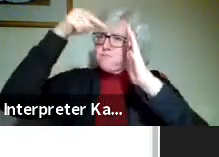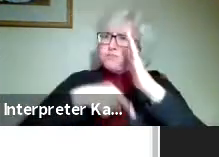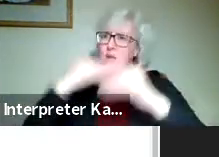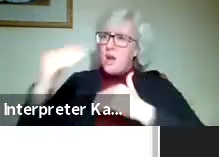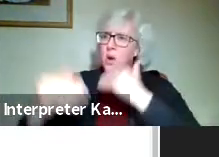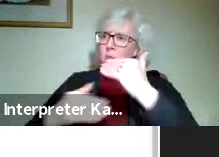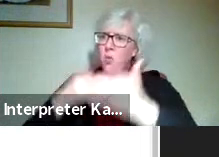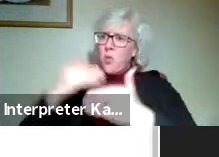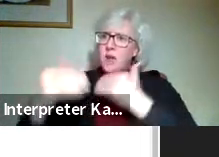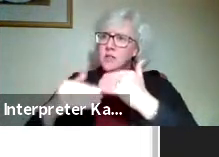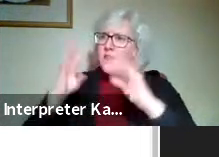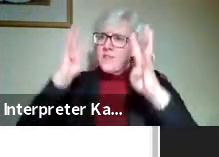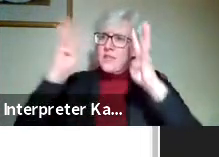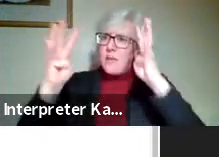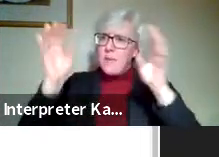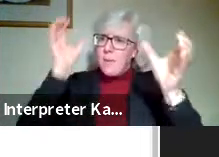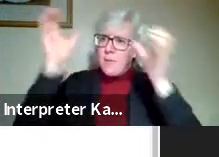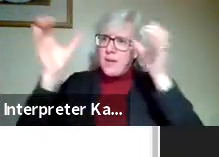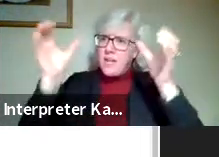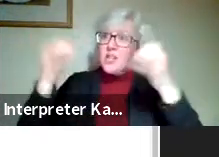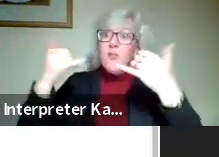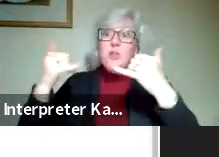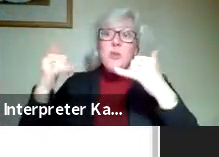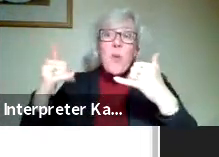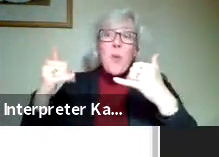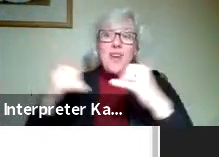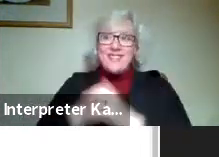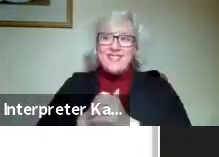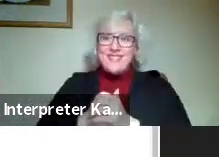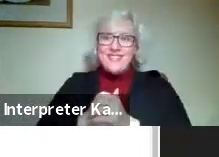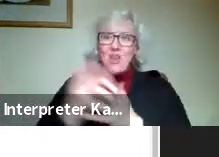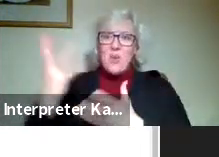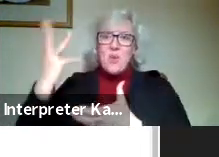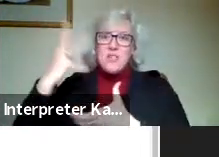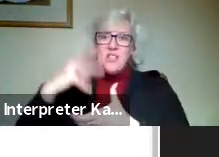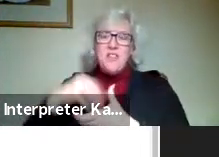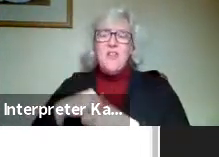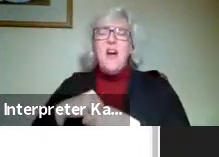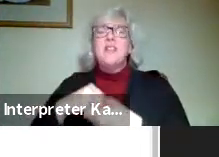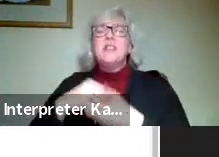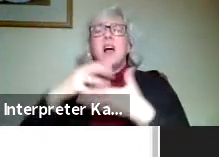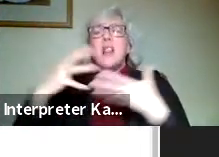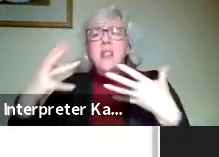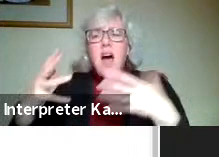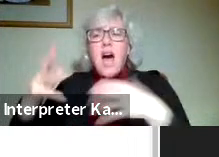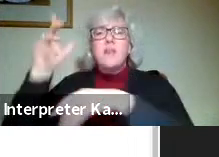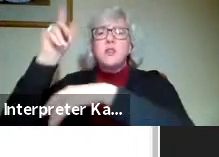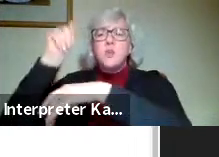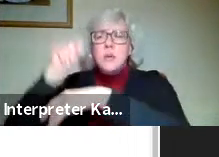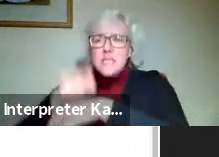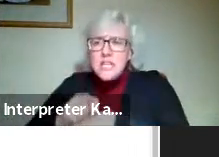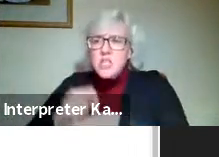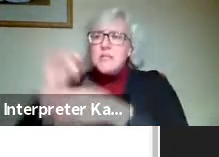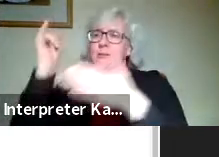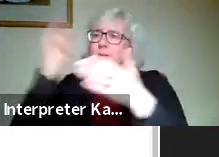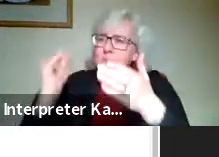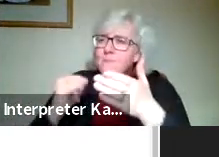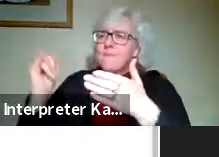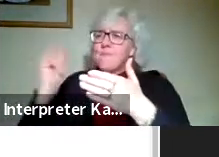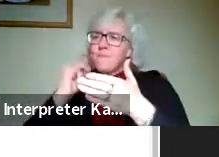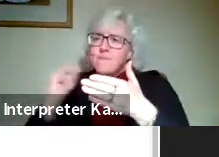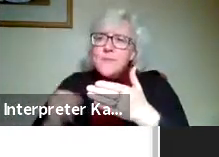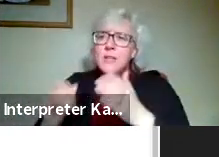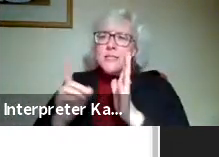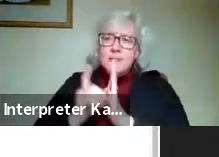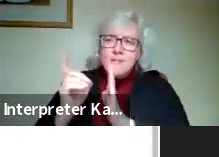of coming up with a concept for a toy, which involves a lot of traditional sketches and